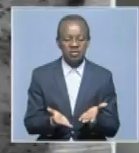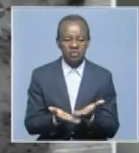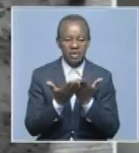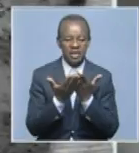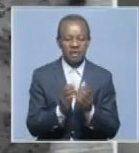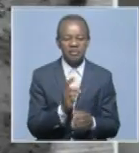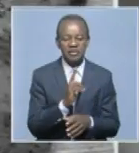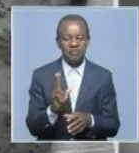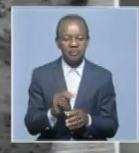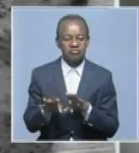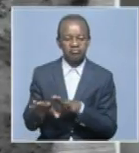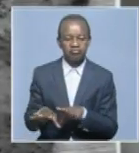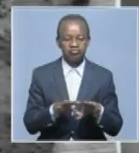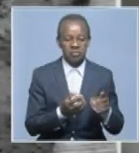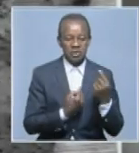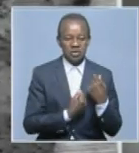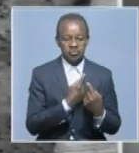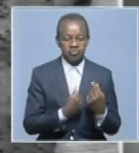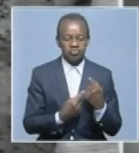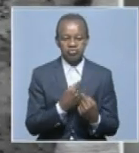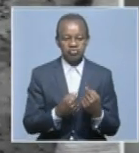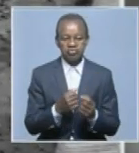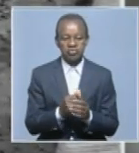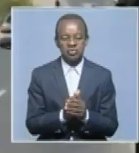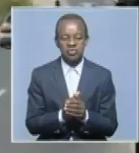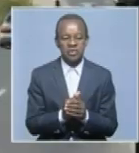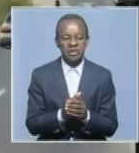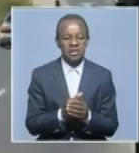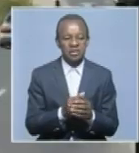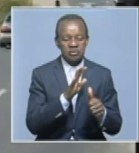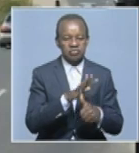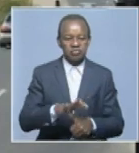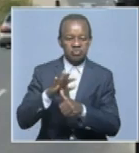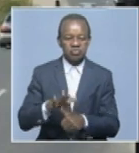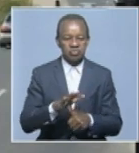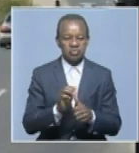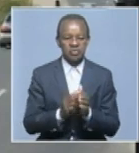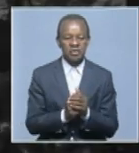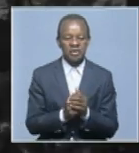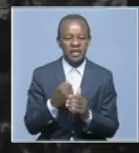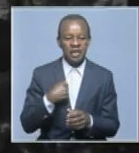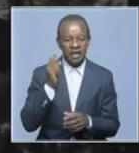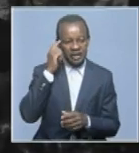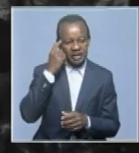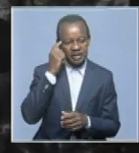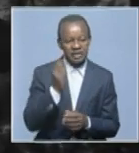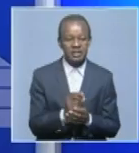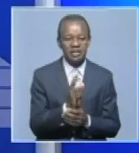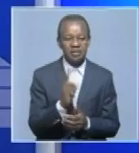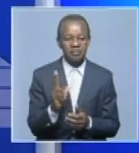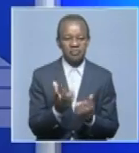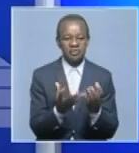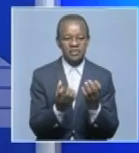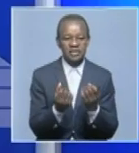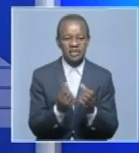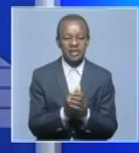not been informed very well. And so I think they must be the ones coming in. Ms. Namases, of late,